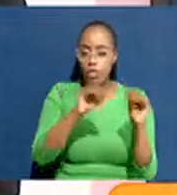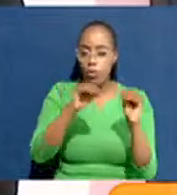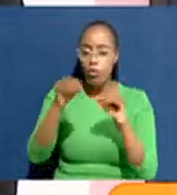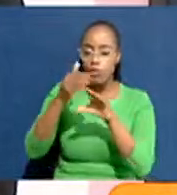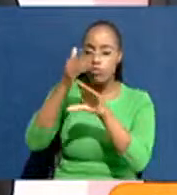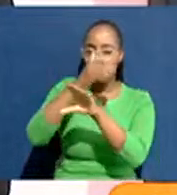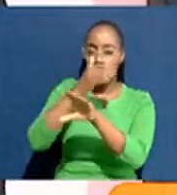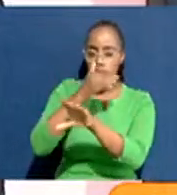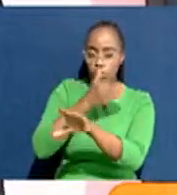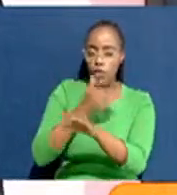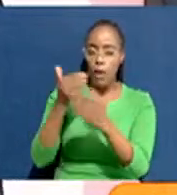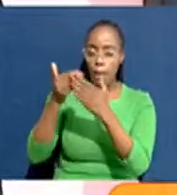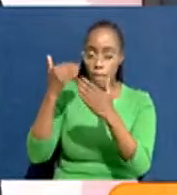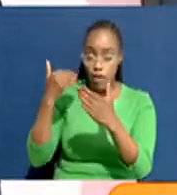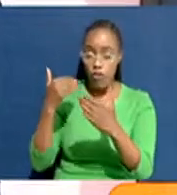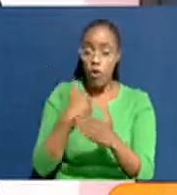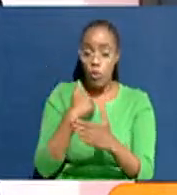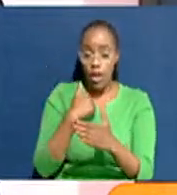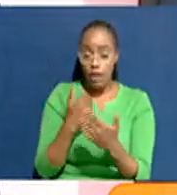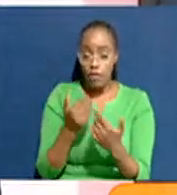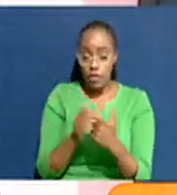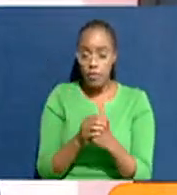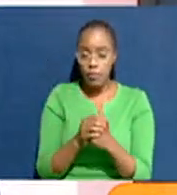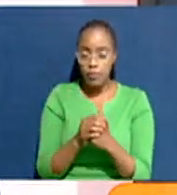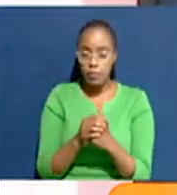back to my colleague, my 23-year-old colleague. Mm-hmm.